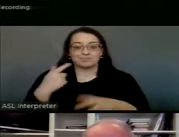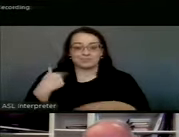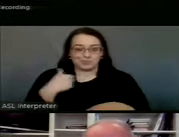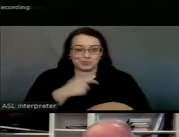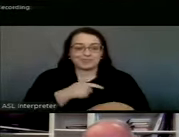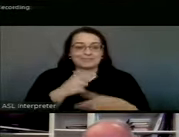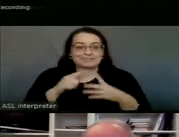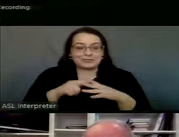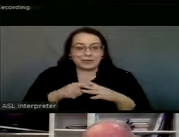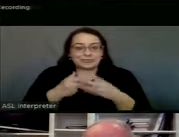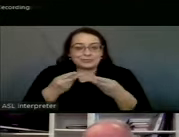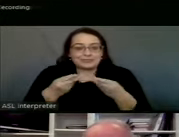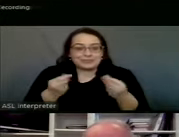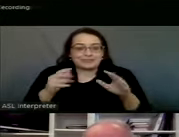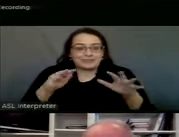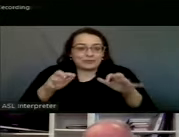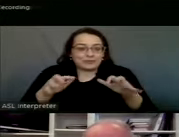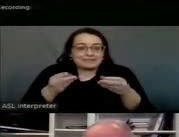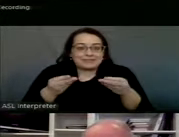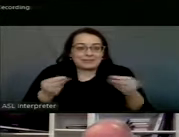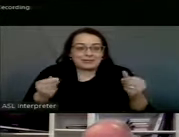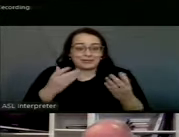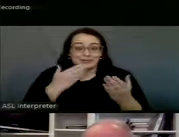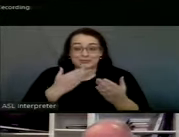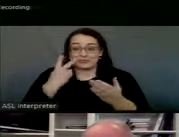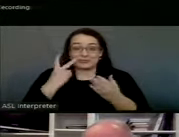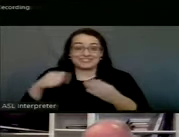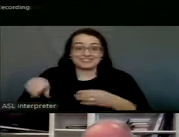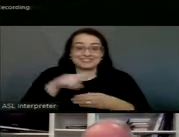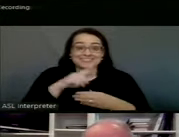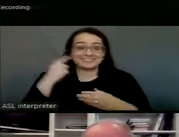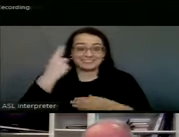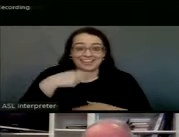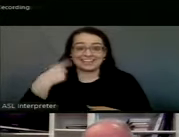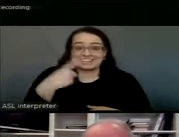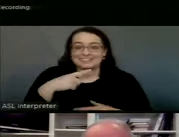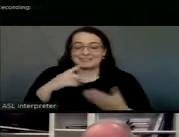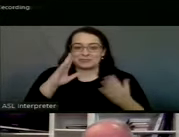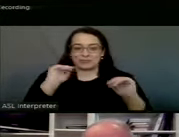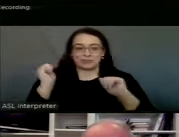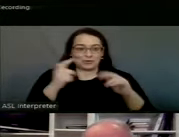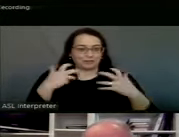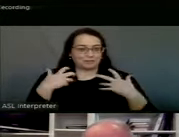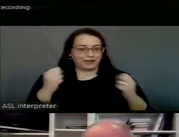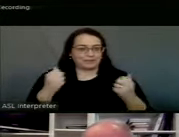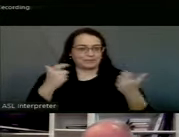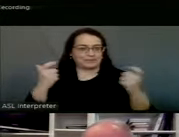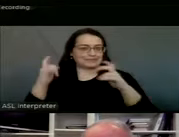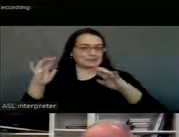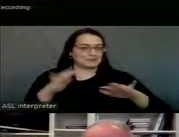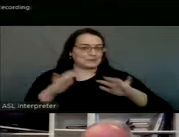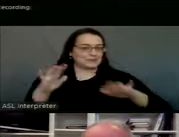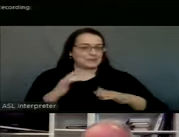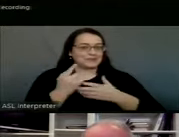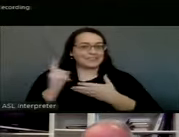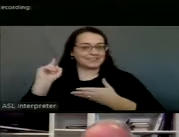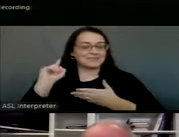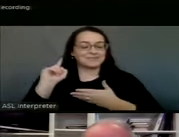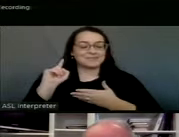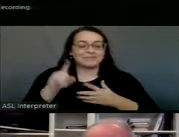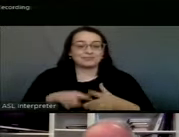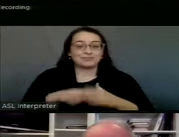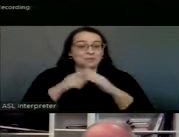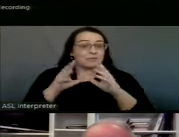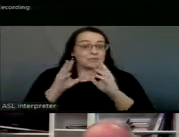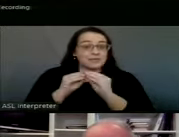out and it's good to see everybody's faces. Hopefully you're recovering from the big storm last week. Here to start us with our